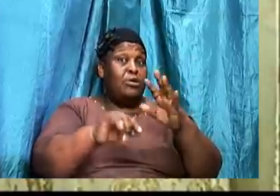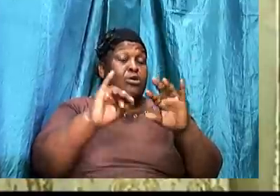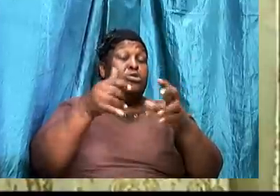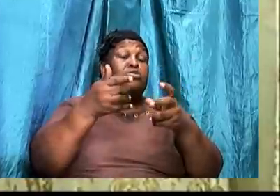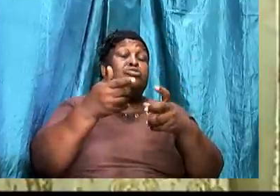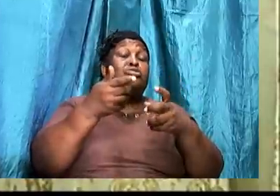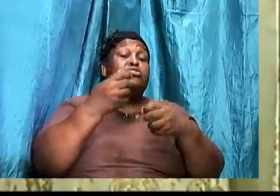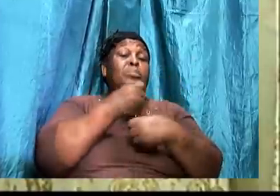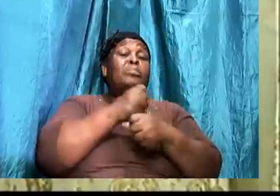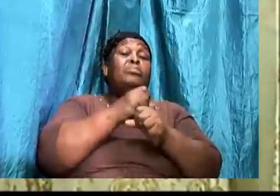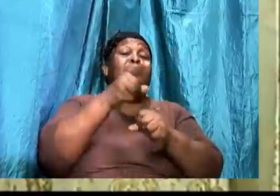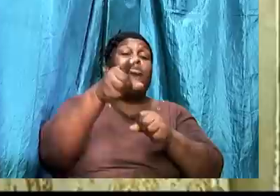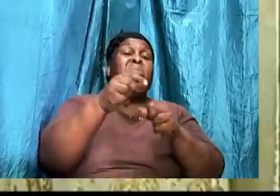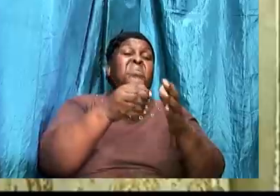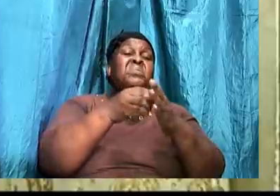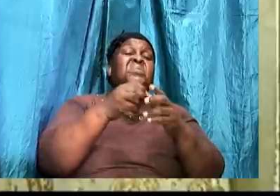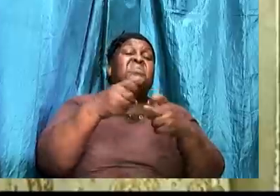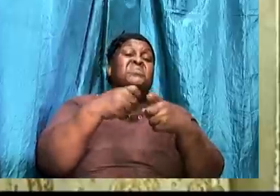fulfill his agenda.